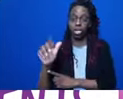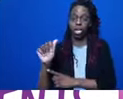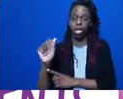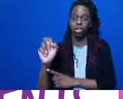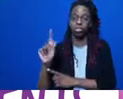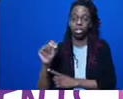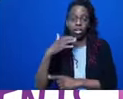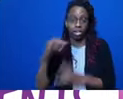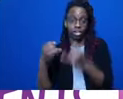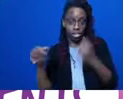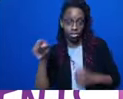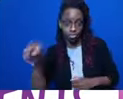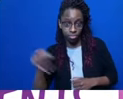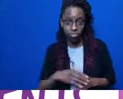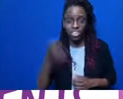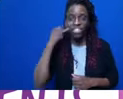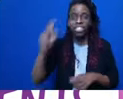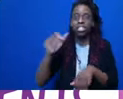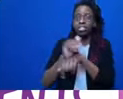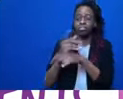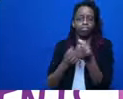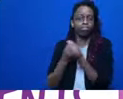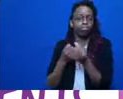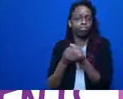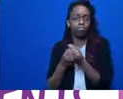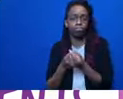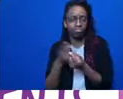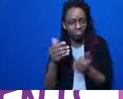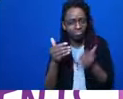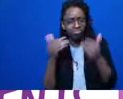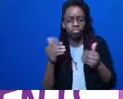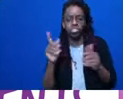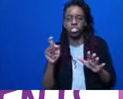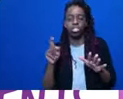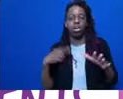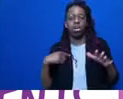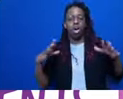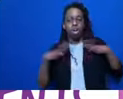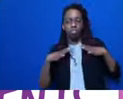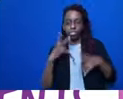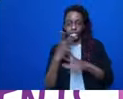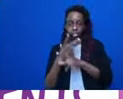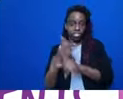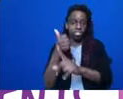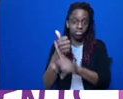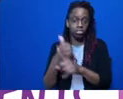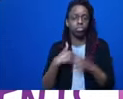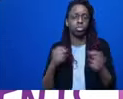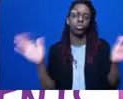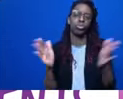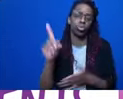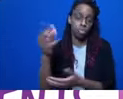take care of yourself, I really encourage you to do both and to take care of your needs at all times.